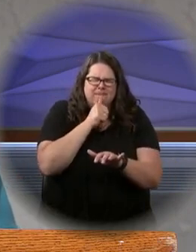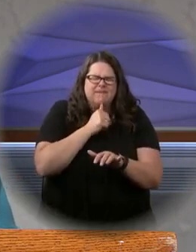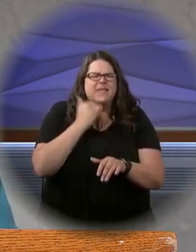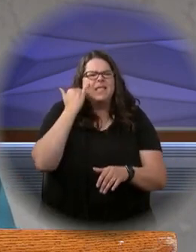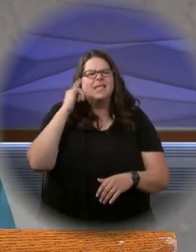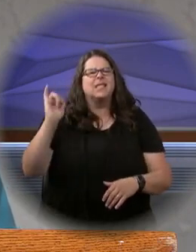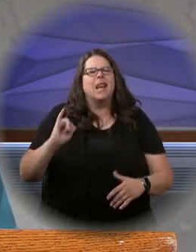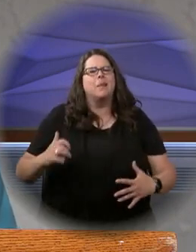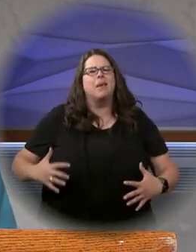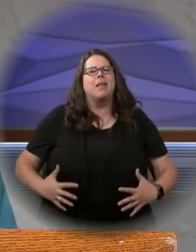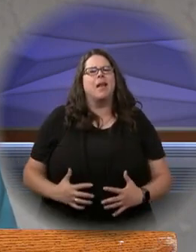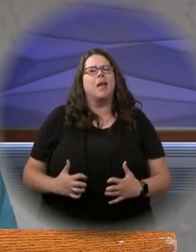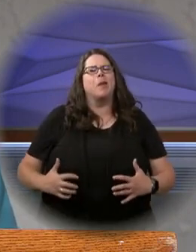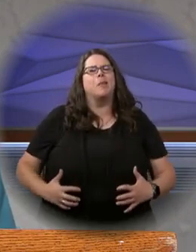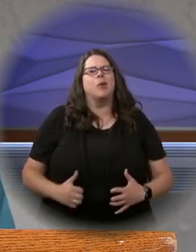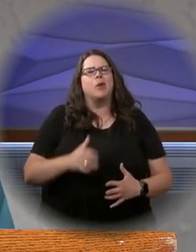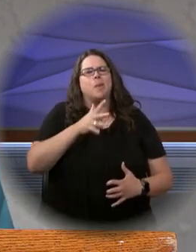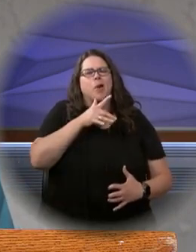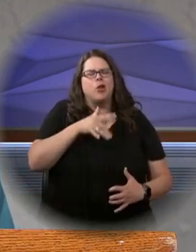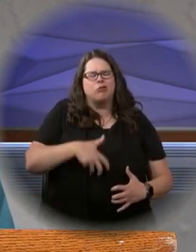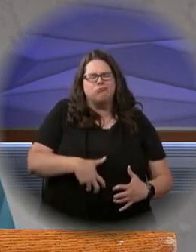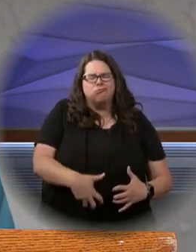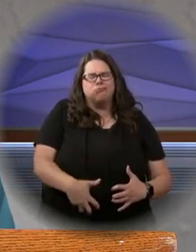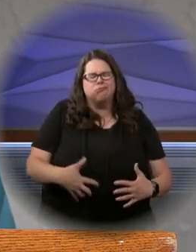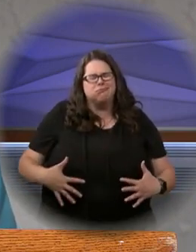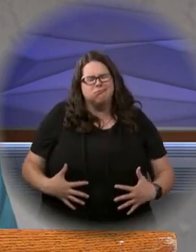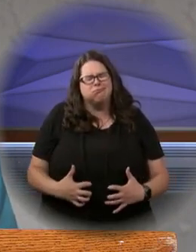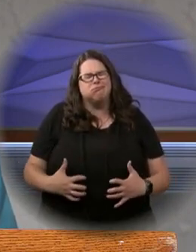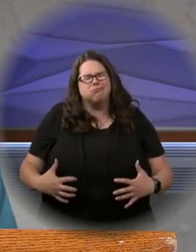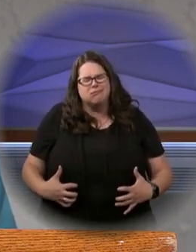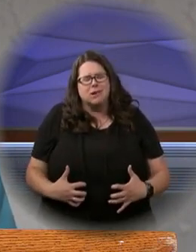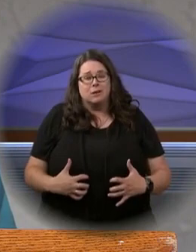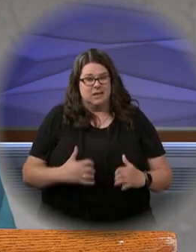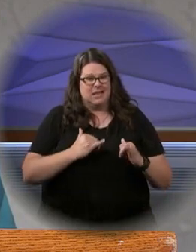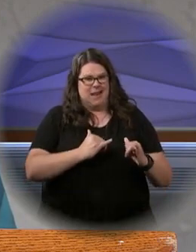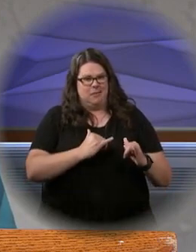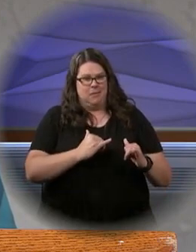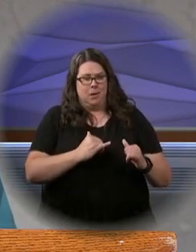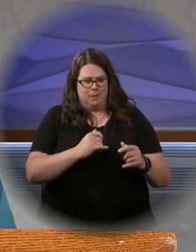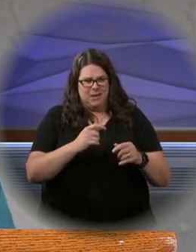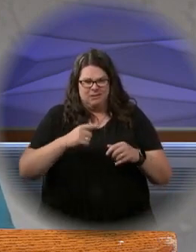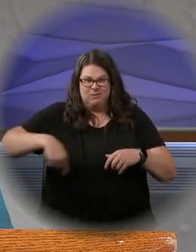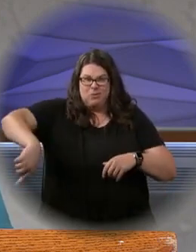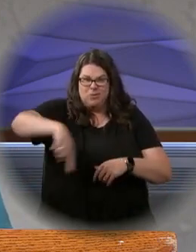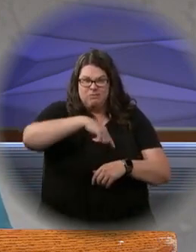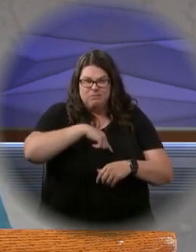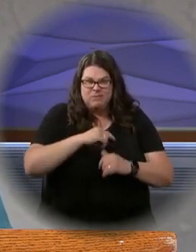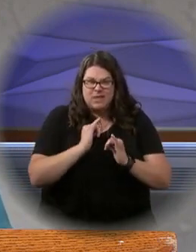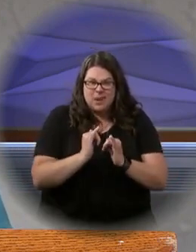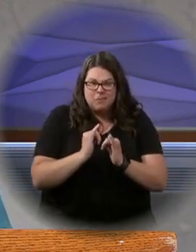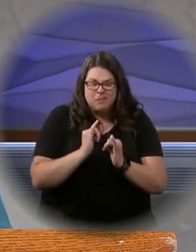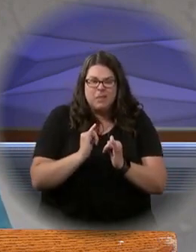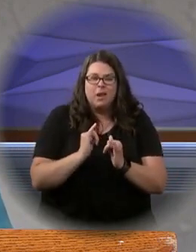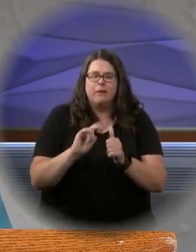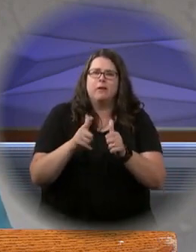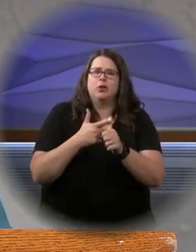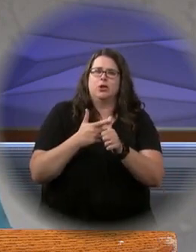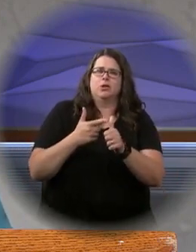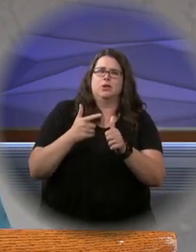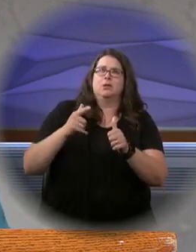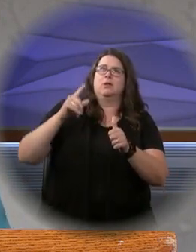And not only that, but we ourselves, who have the firstfruits of the Spirit,